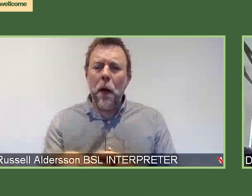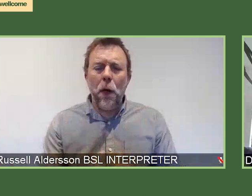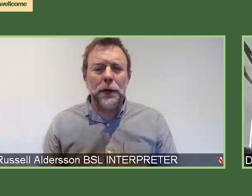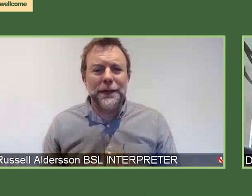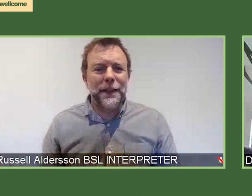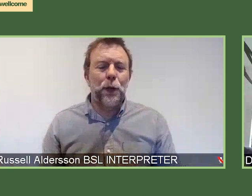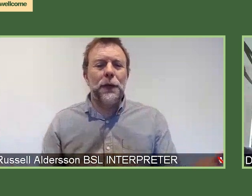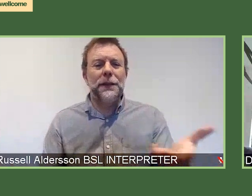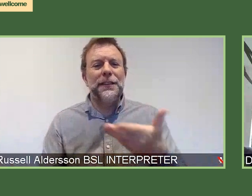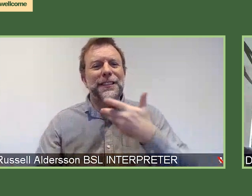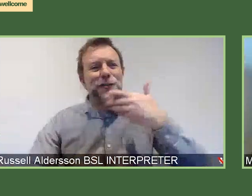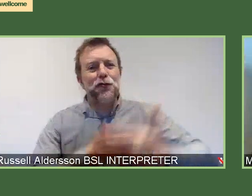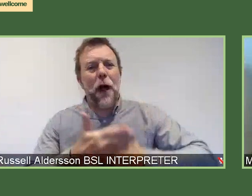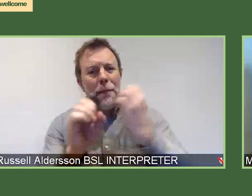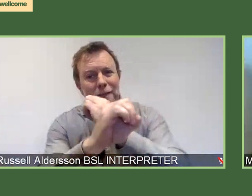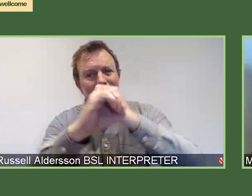describe the vision of our new schemes?